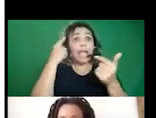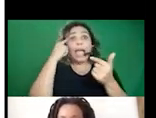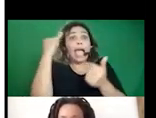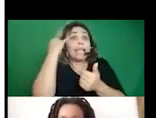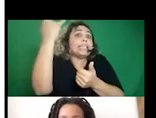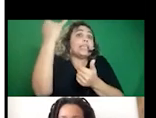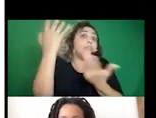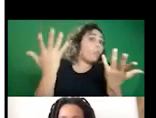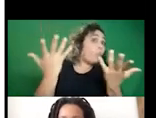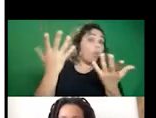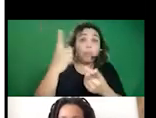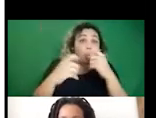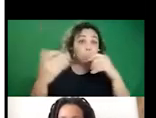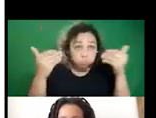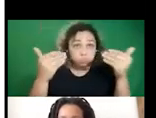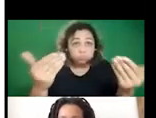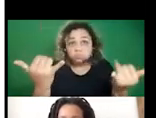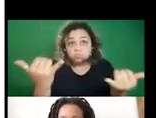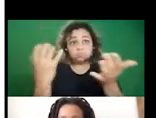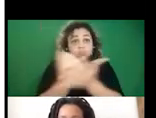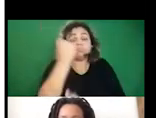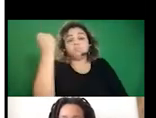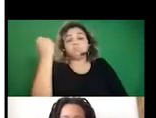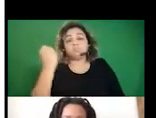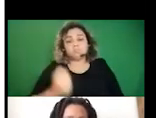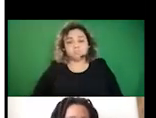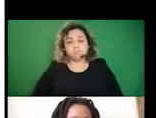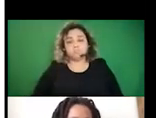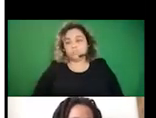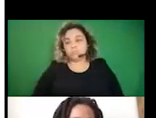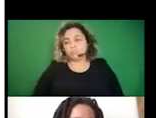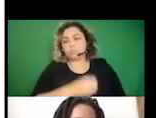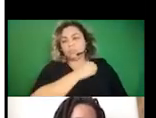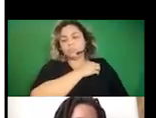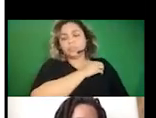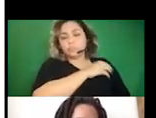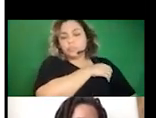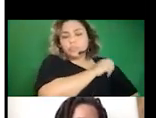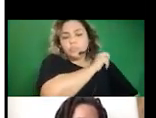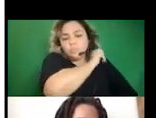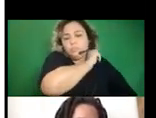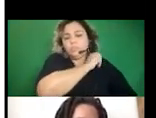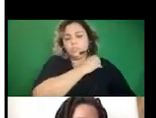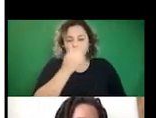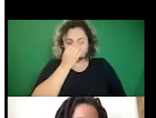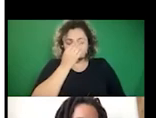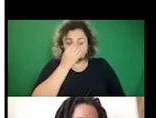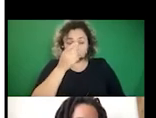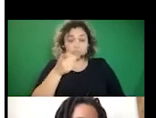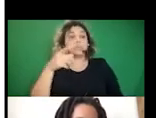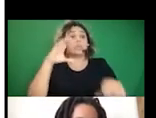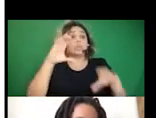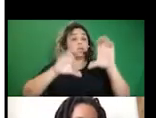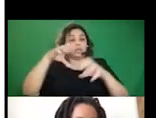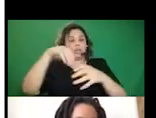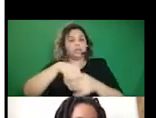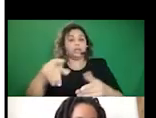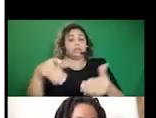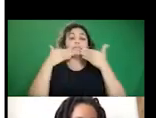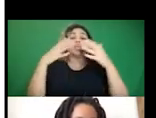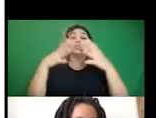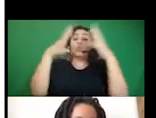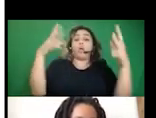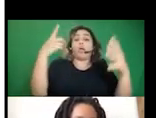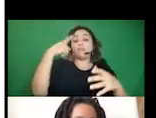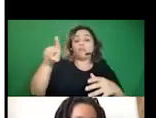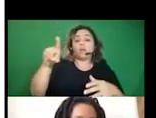the chat, we got a big, thank you so much